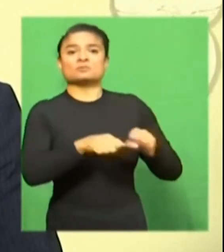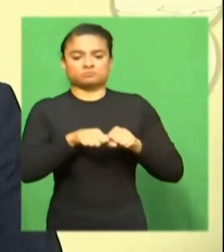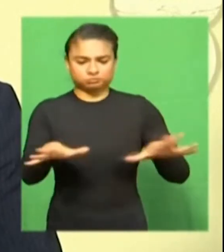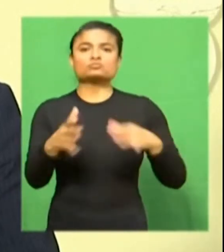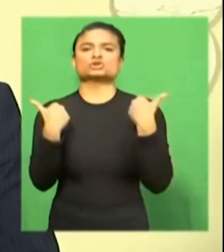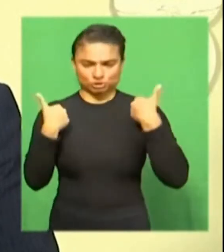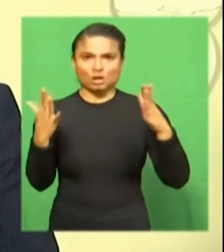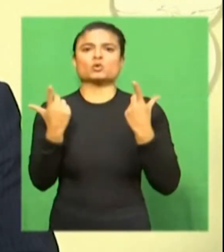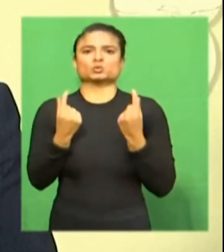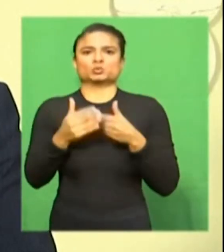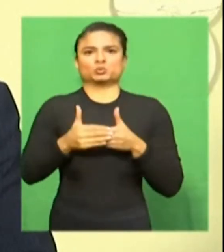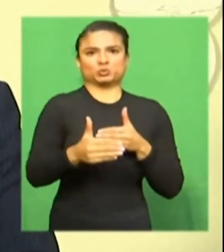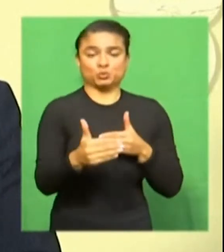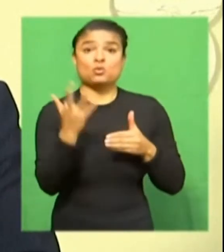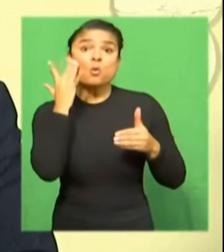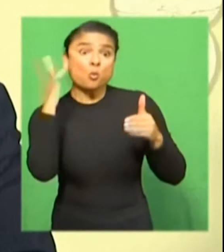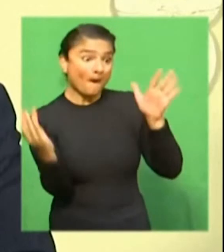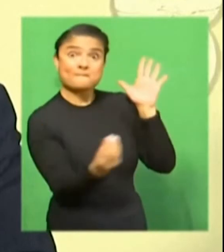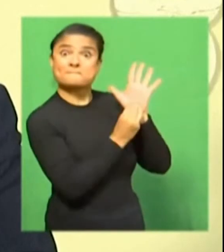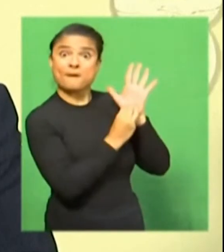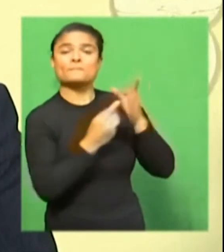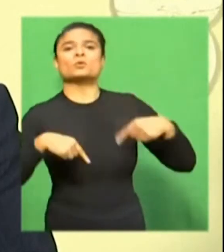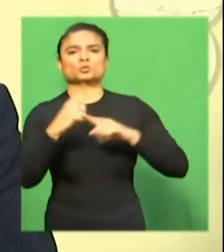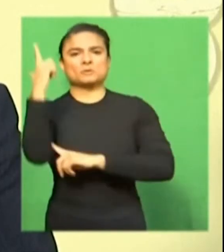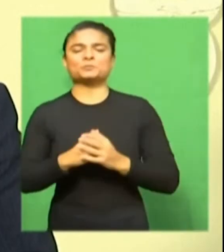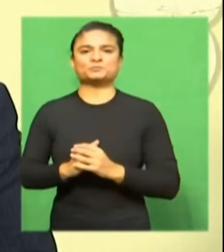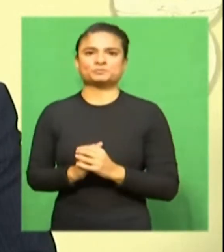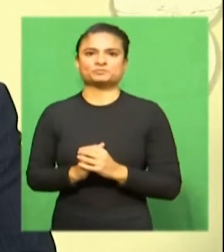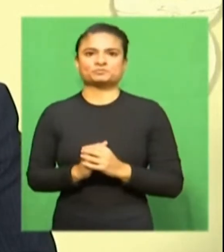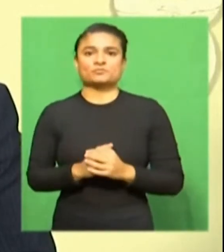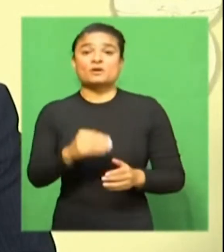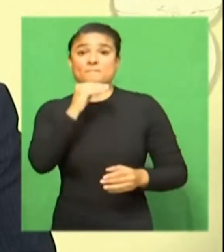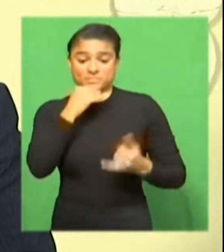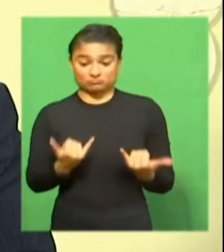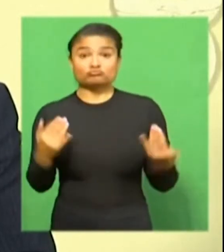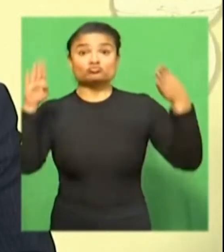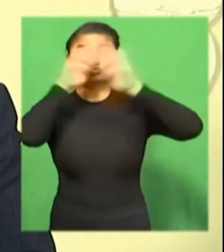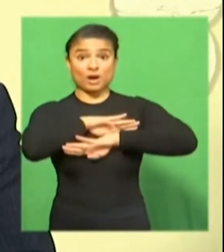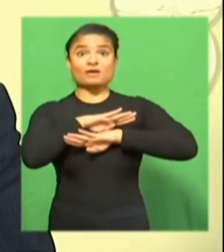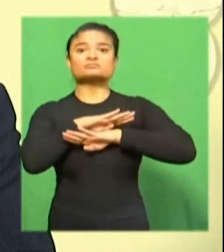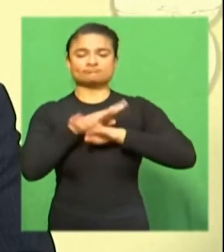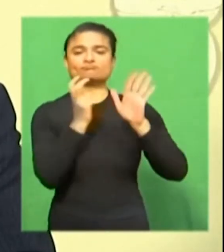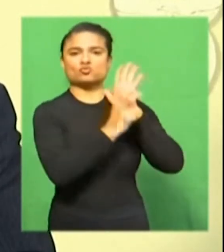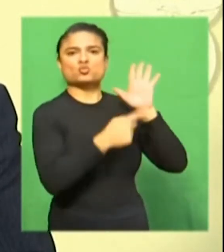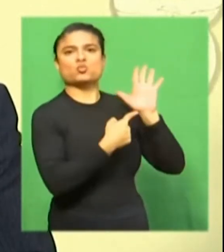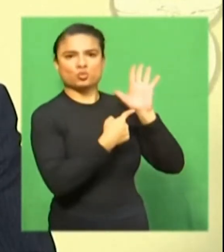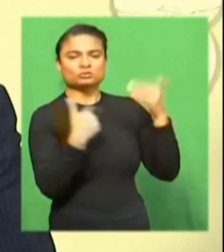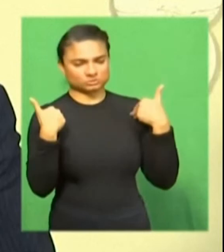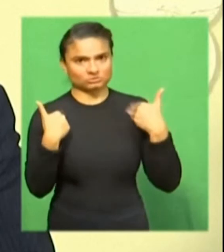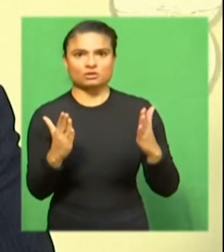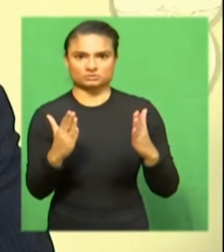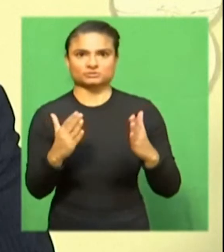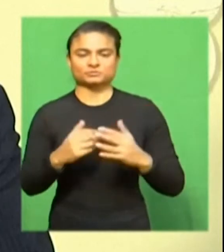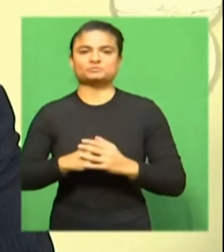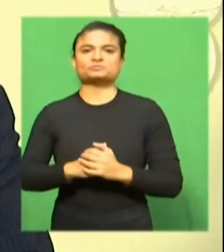This means it takes place with immediate effect. The hours of curfew will stay the